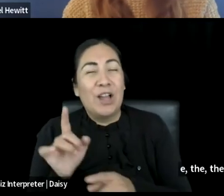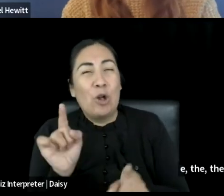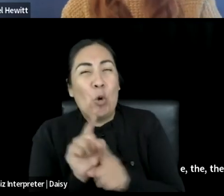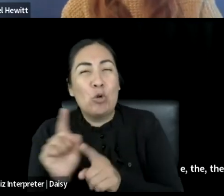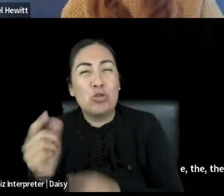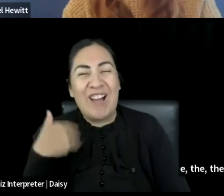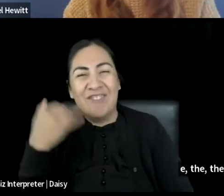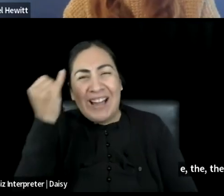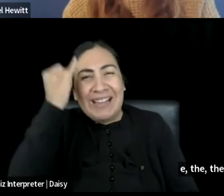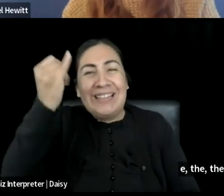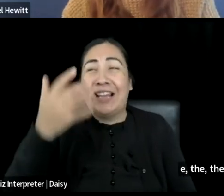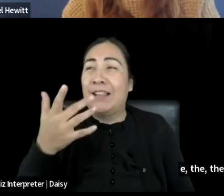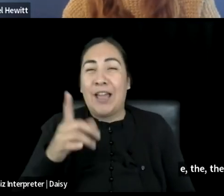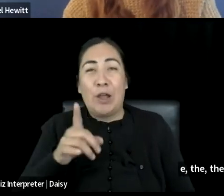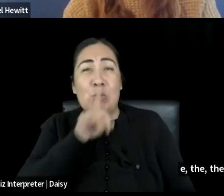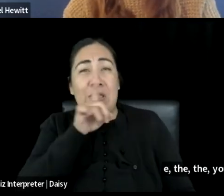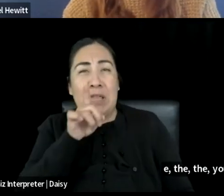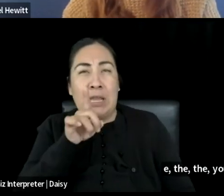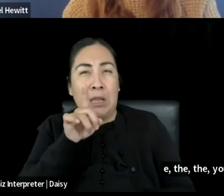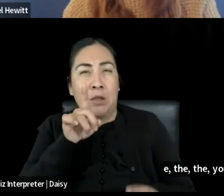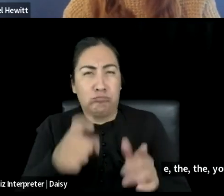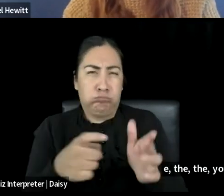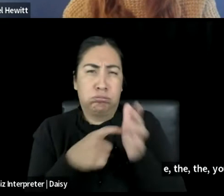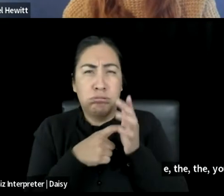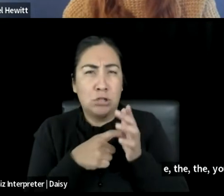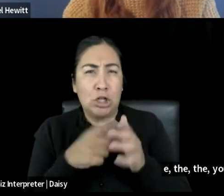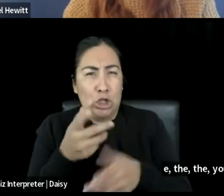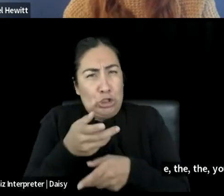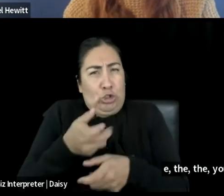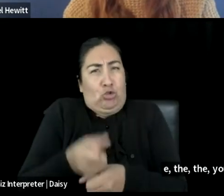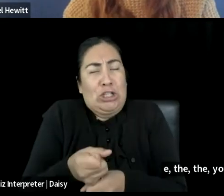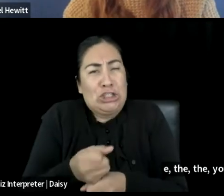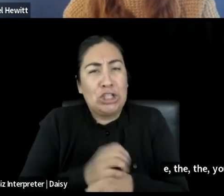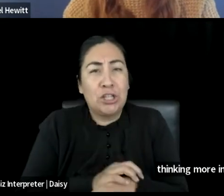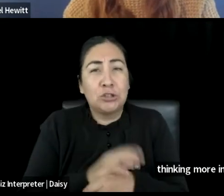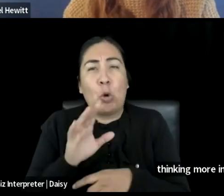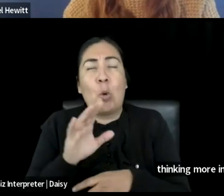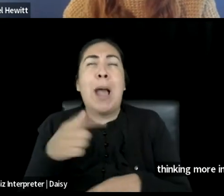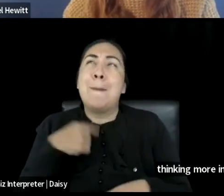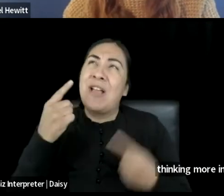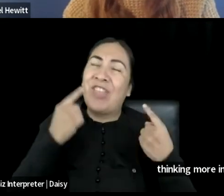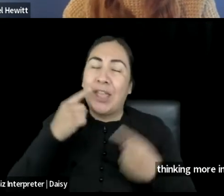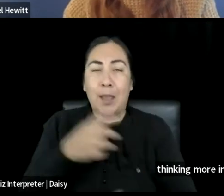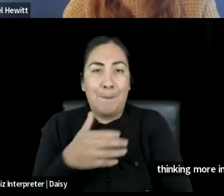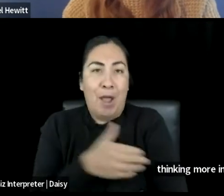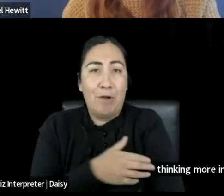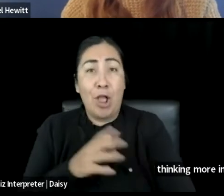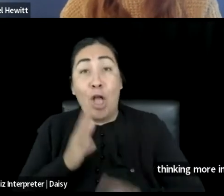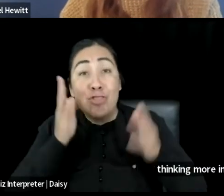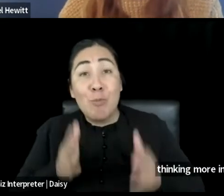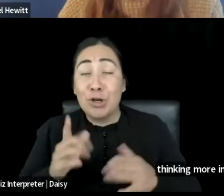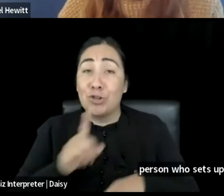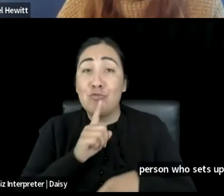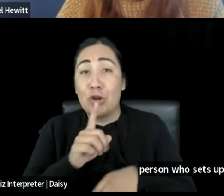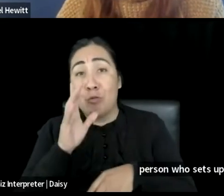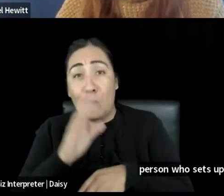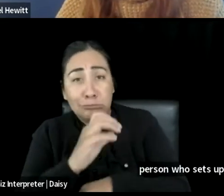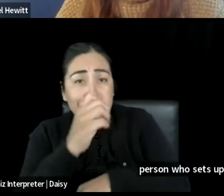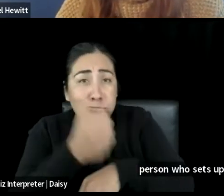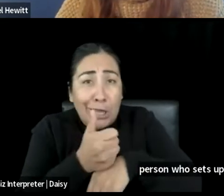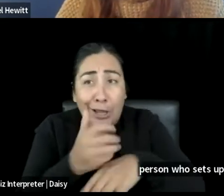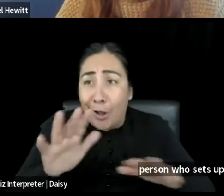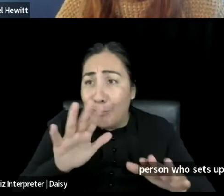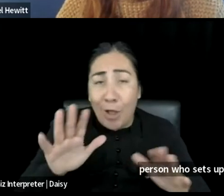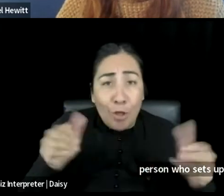And, and, and I'm thinking more in terms of, in terms of power, like the person who sets up the room, who has the most, like the, the GM, the